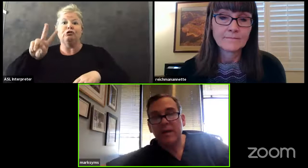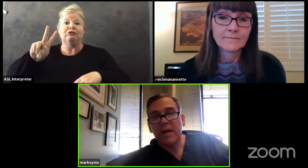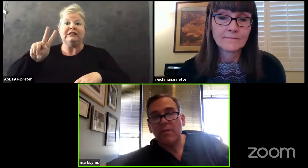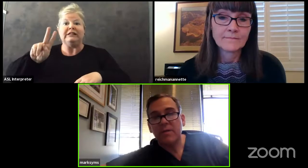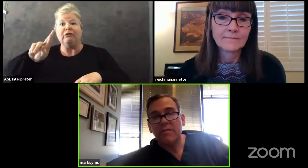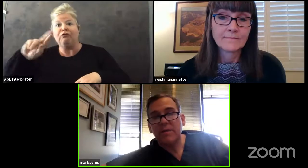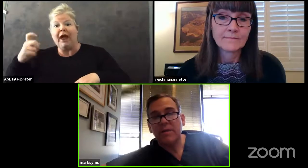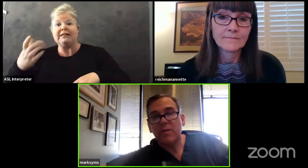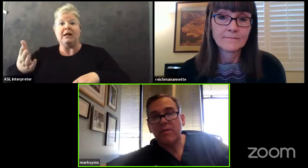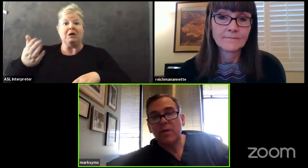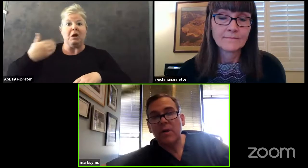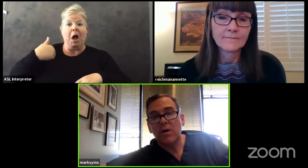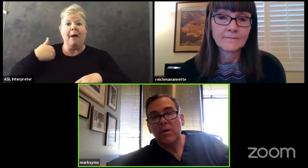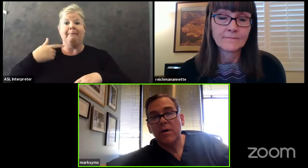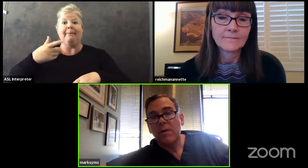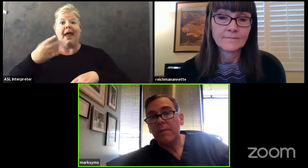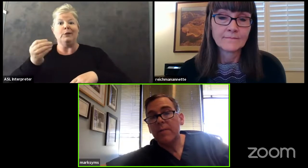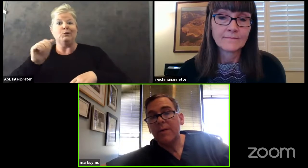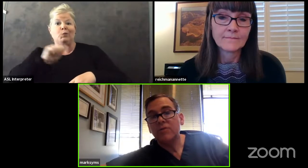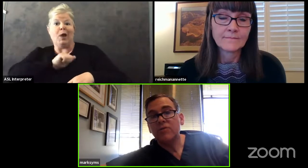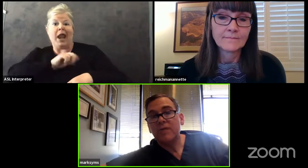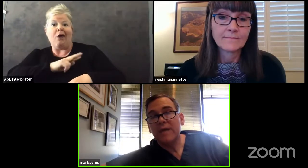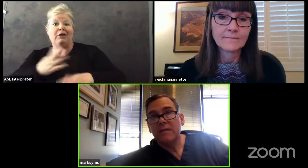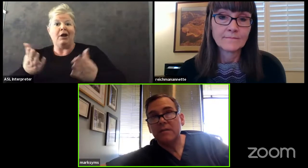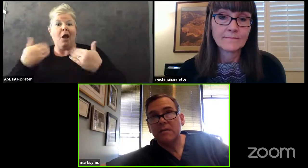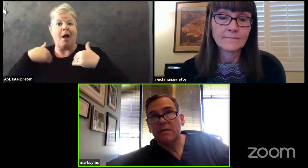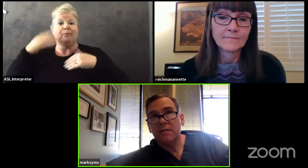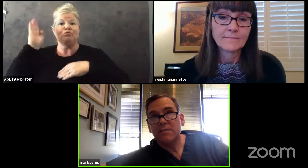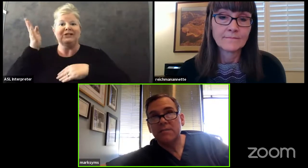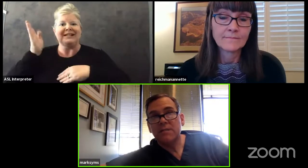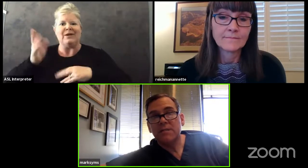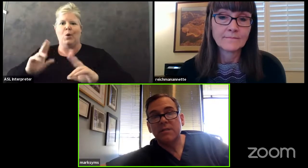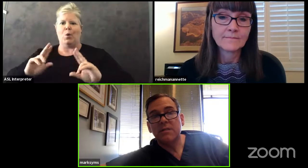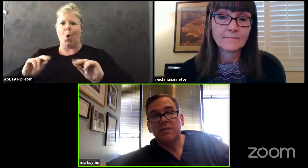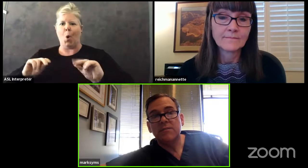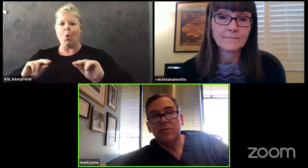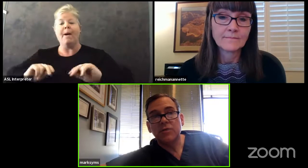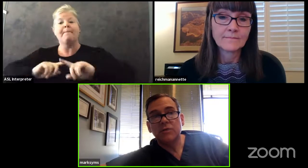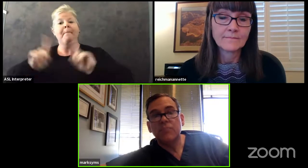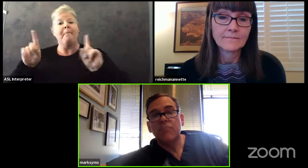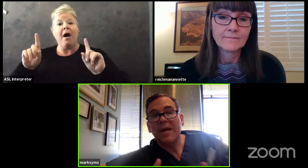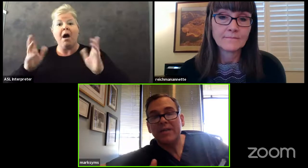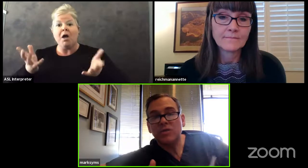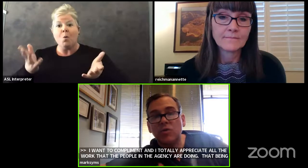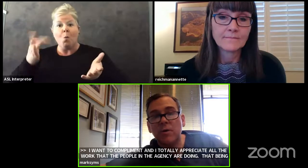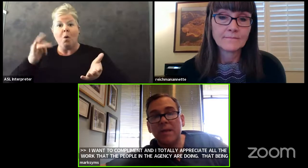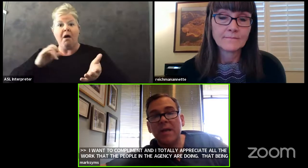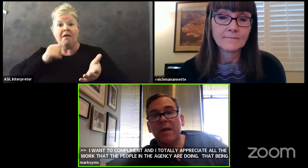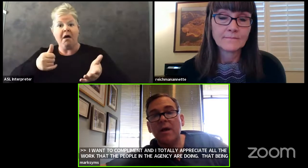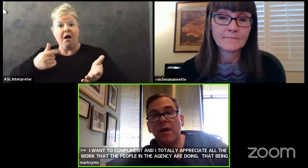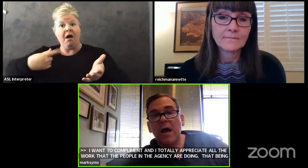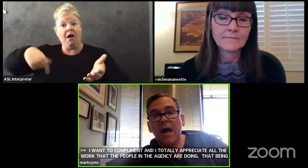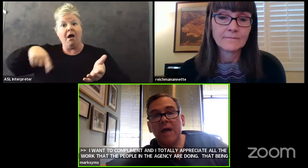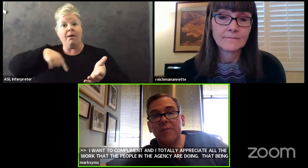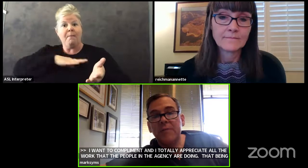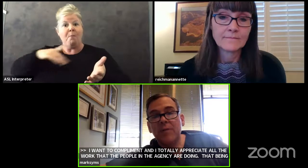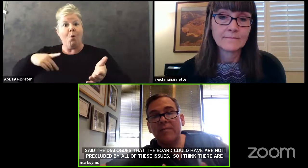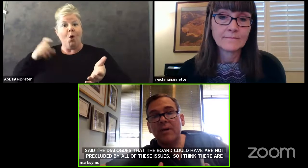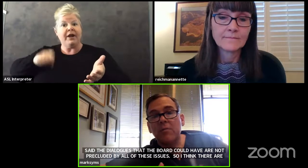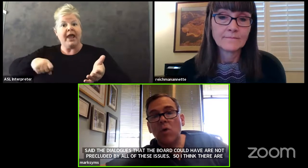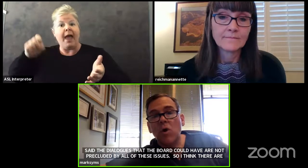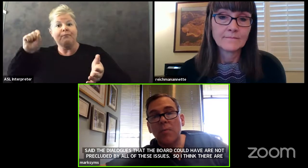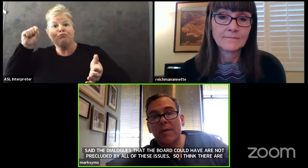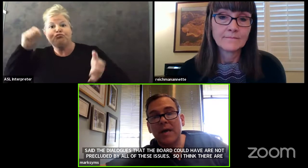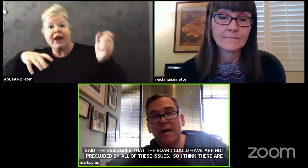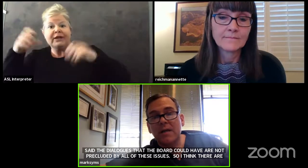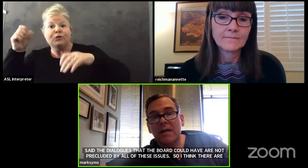right now with everything you have going on but i'm not sure that doesn't facilitate doesn't preclude brainstorming and people